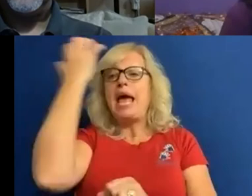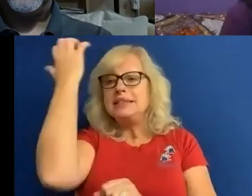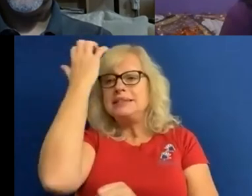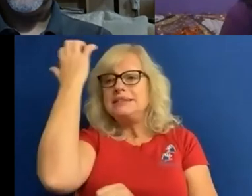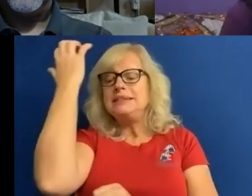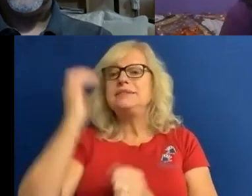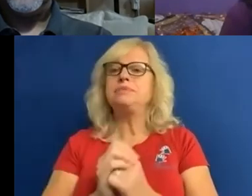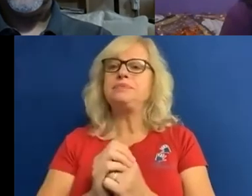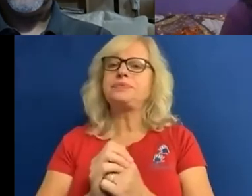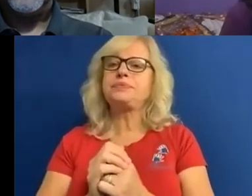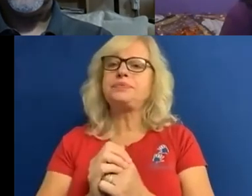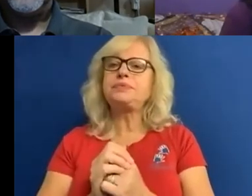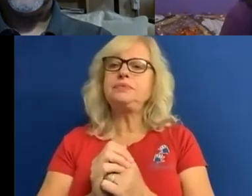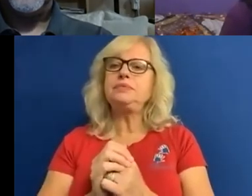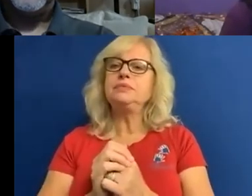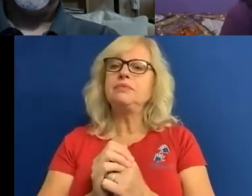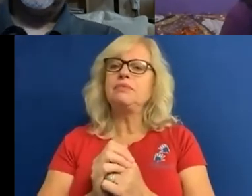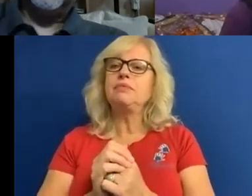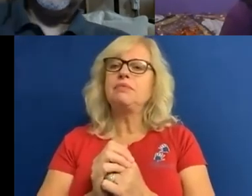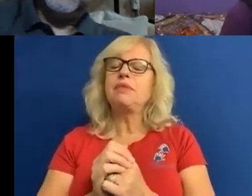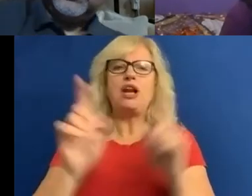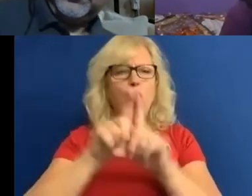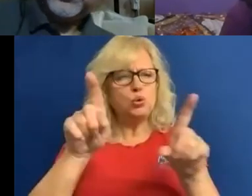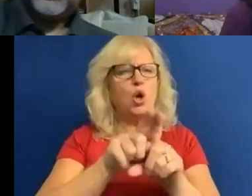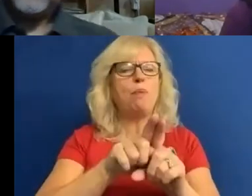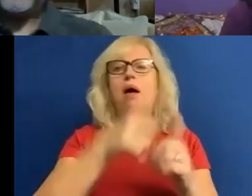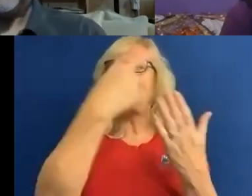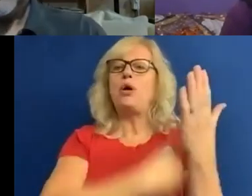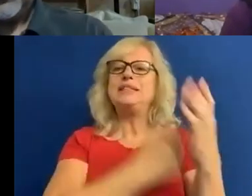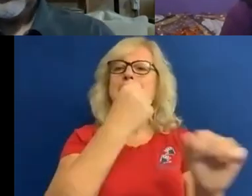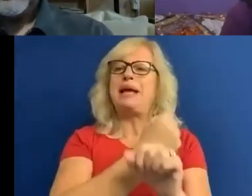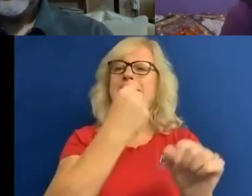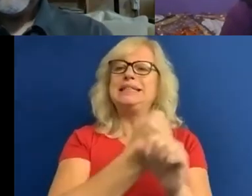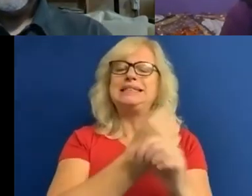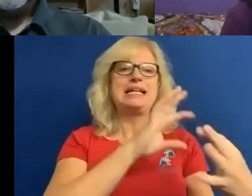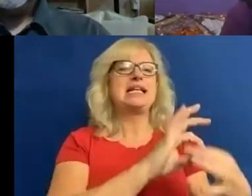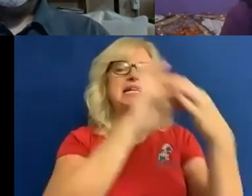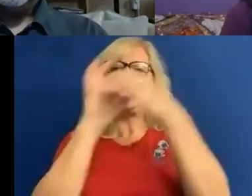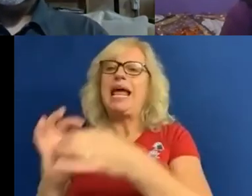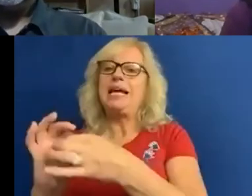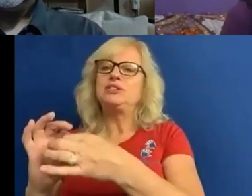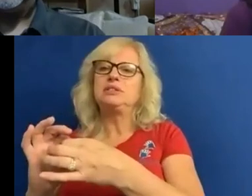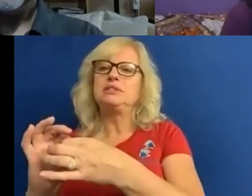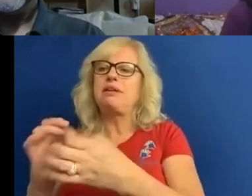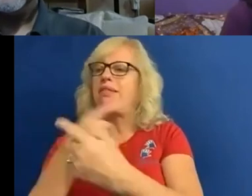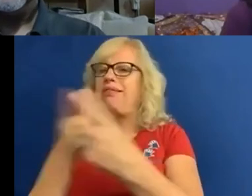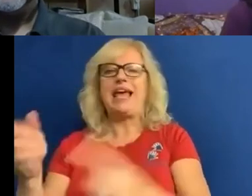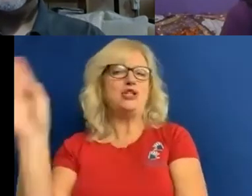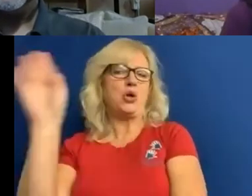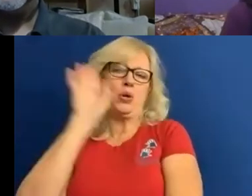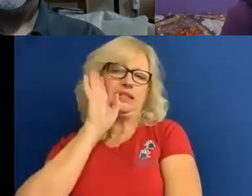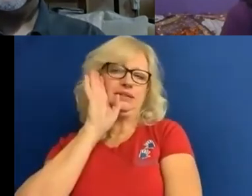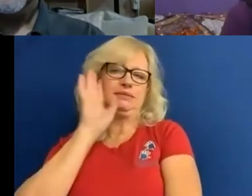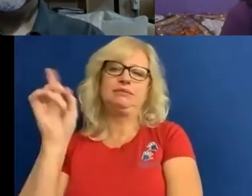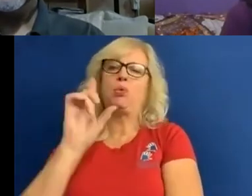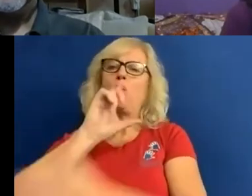mistakes that continue to be made by policymakers deliberately largely connect with the fact that they do not listen to what disabled people